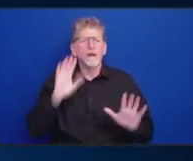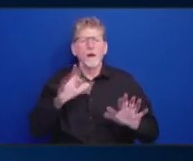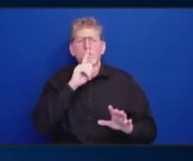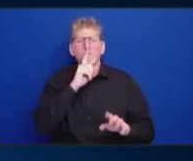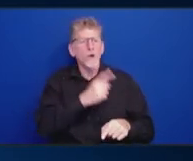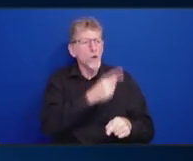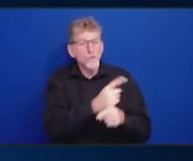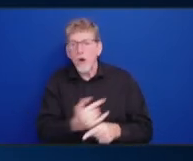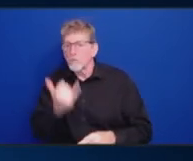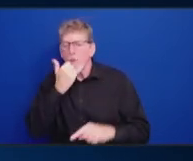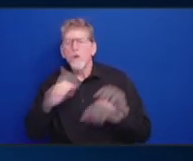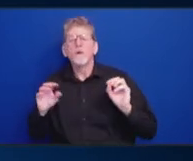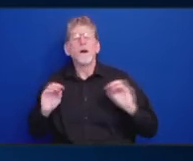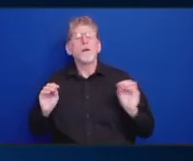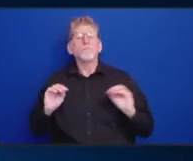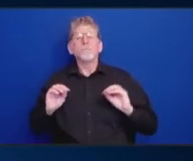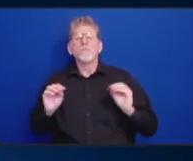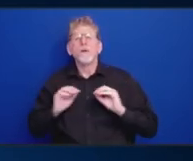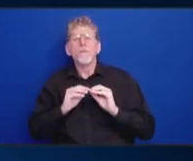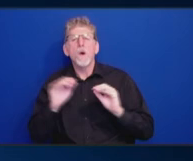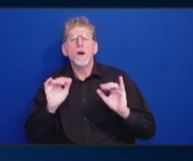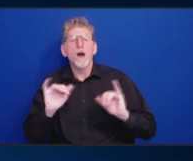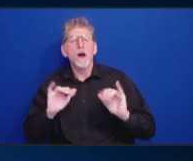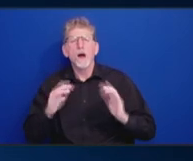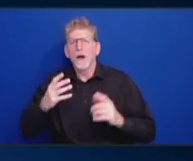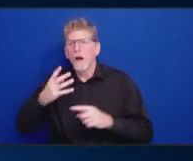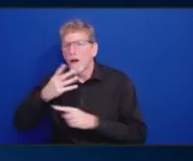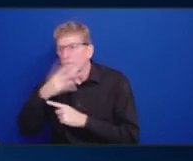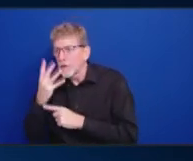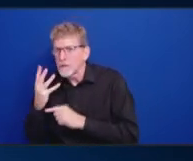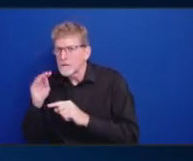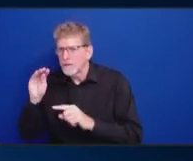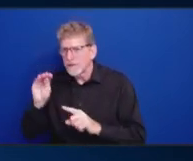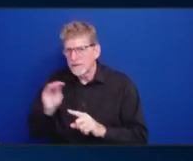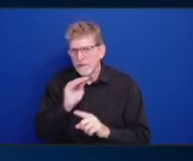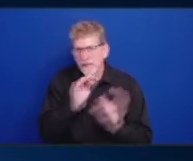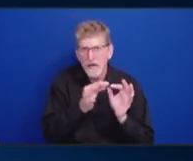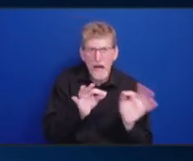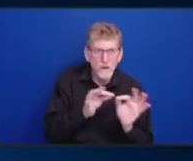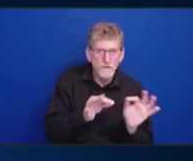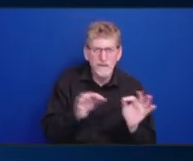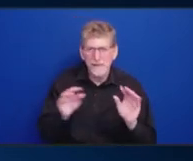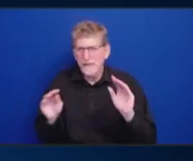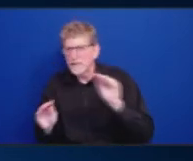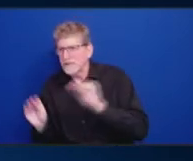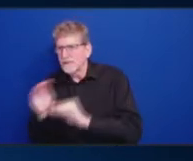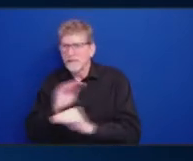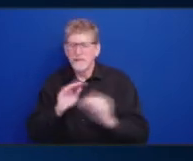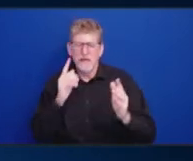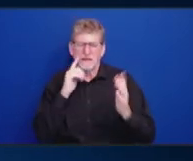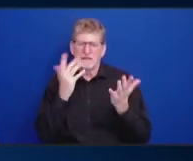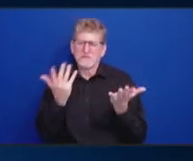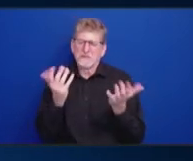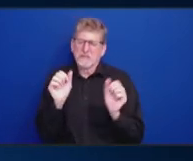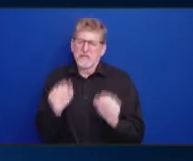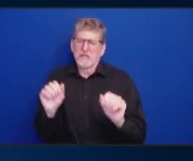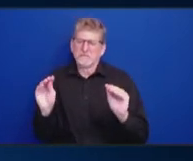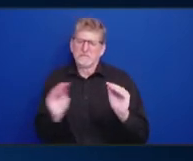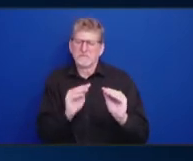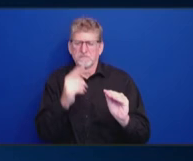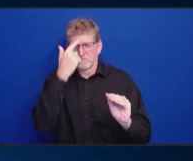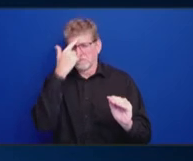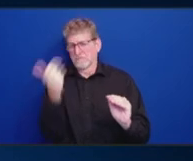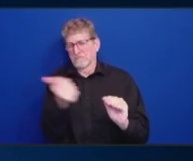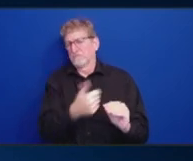want to do immigration within language access, immigration between belonging and inclusion, it's really up to us and how we want to